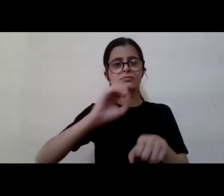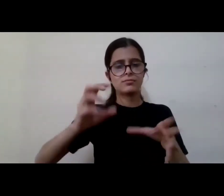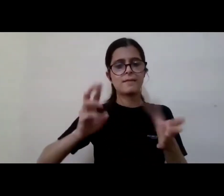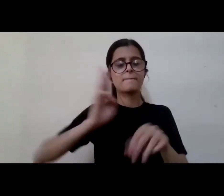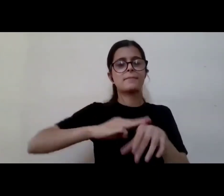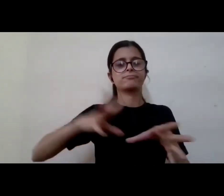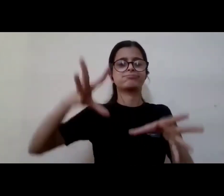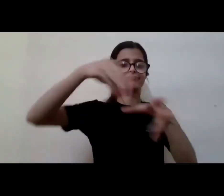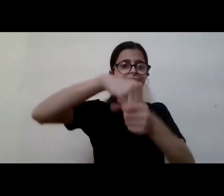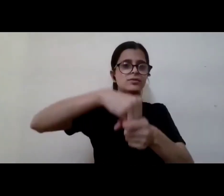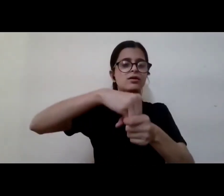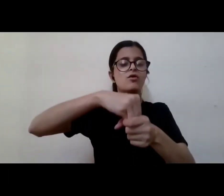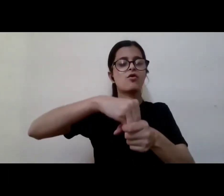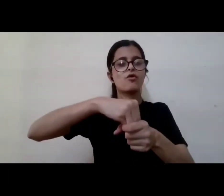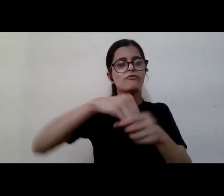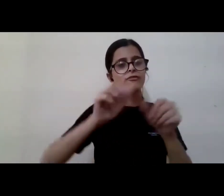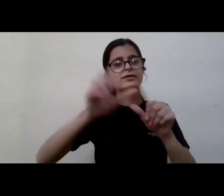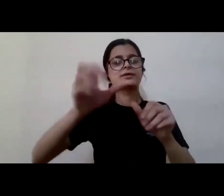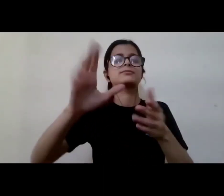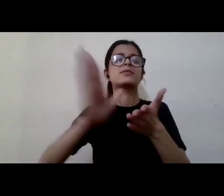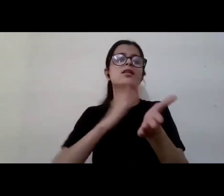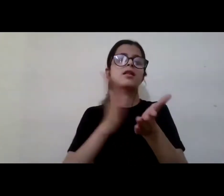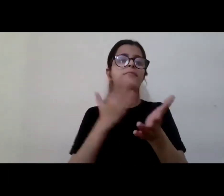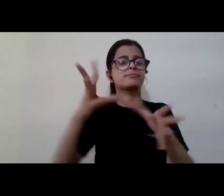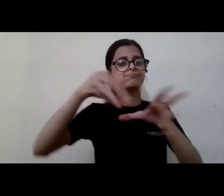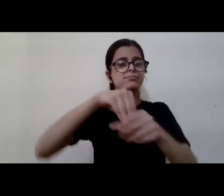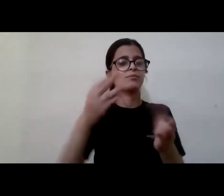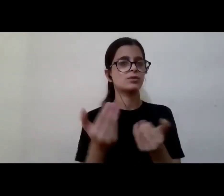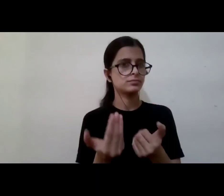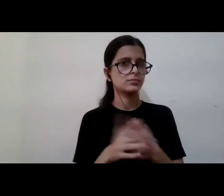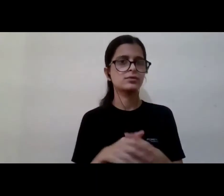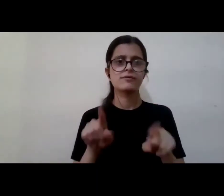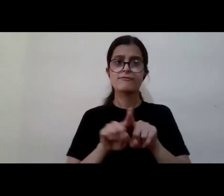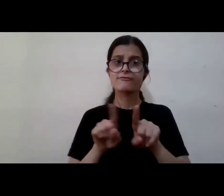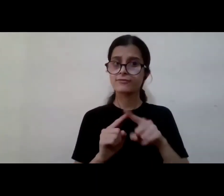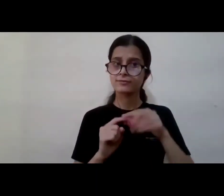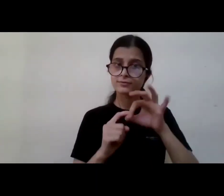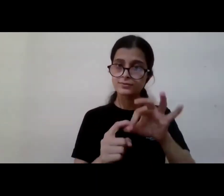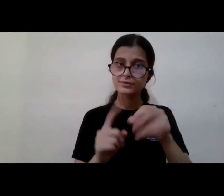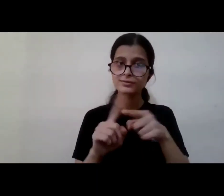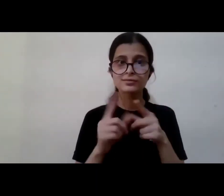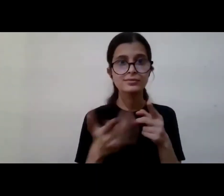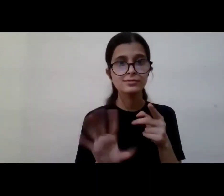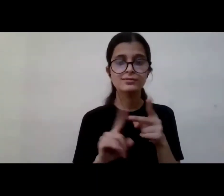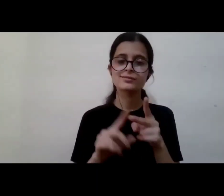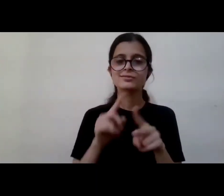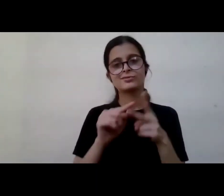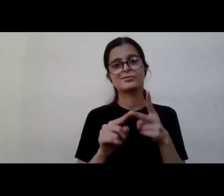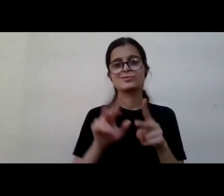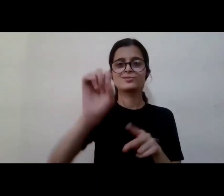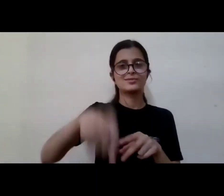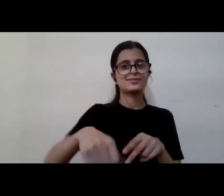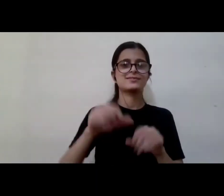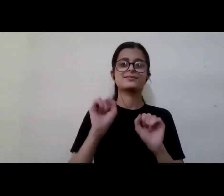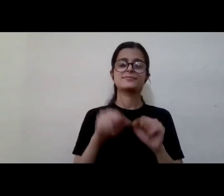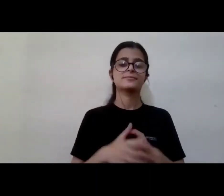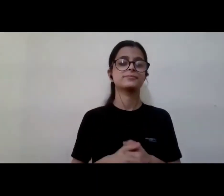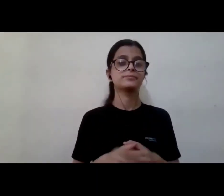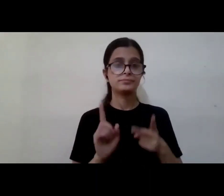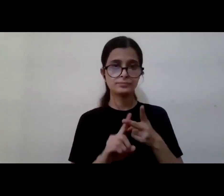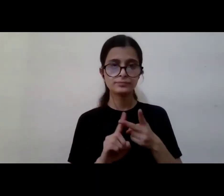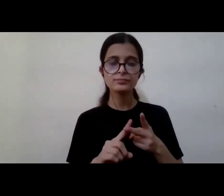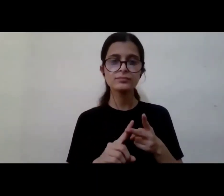member of sudan pustakali so that the first question both yes second part